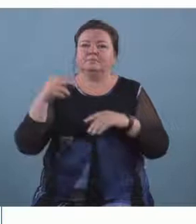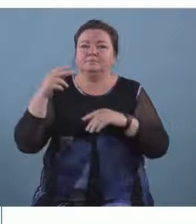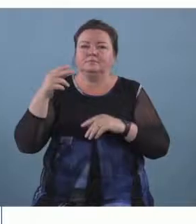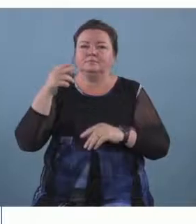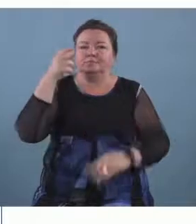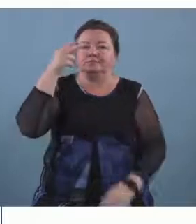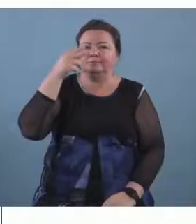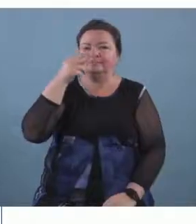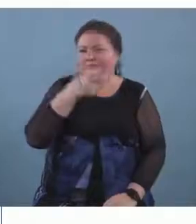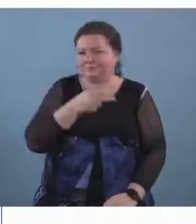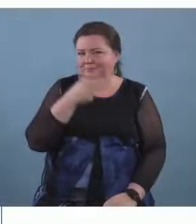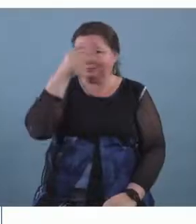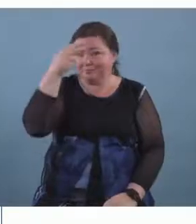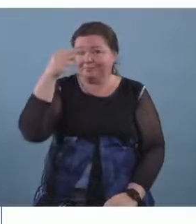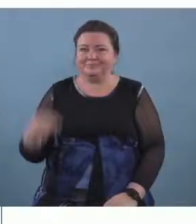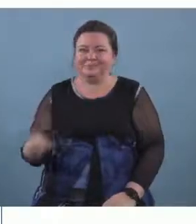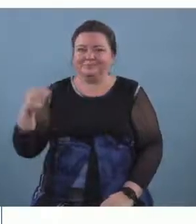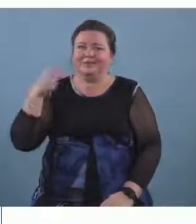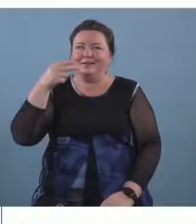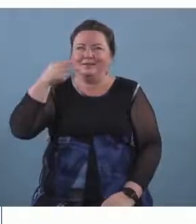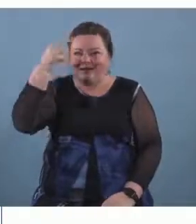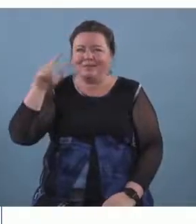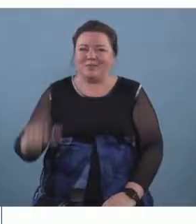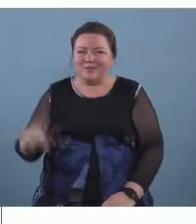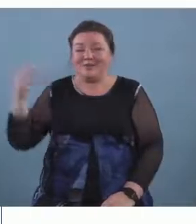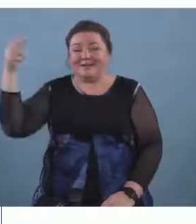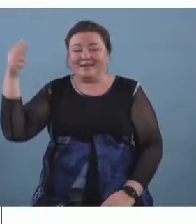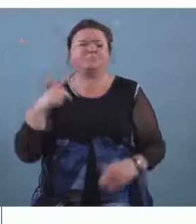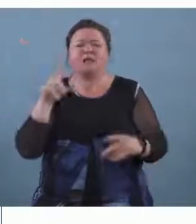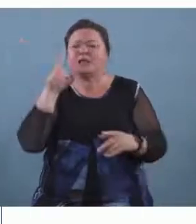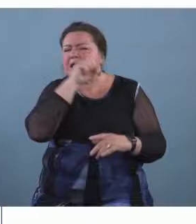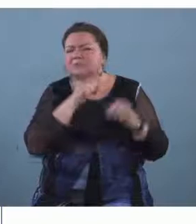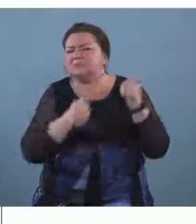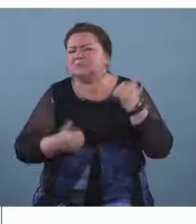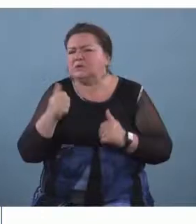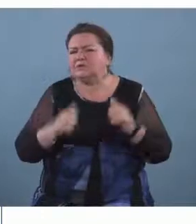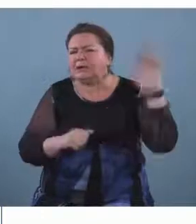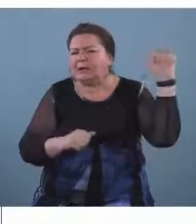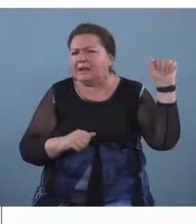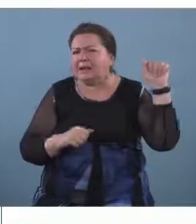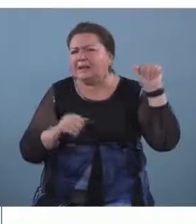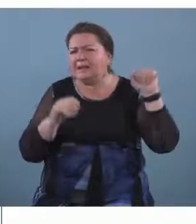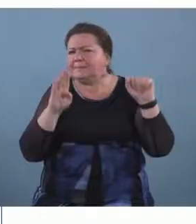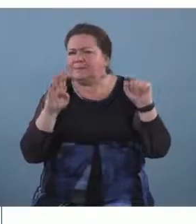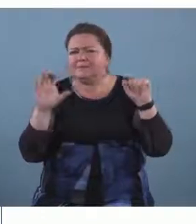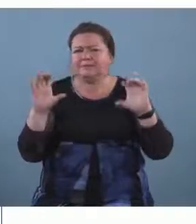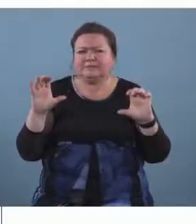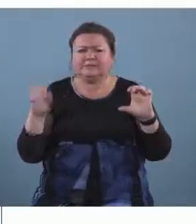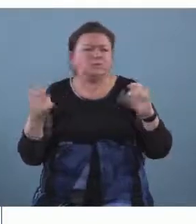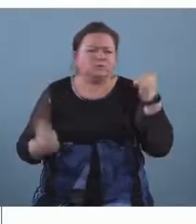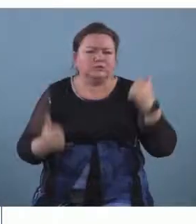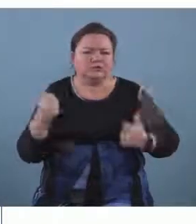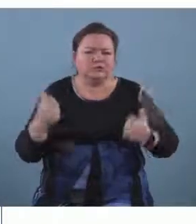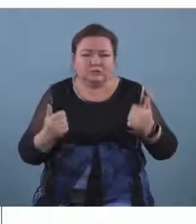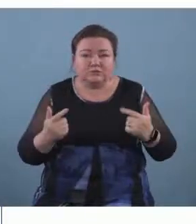example and um see if they can guess um what the two flash cards were and whether they